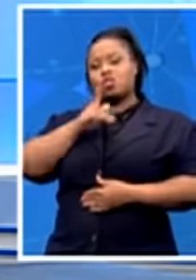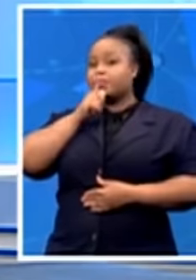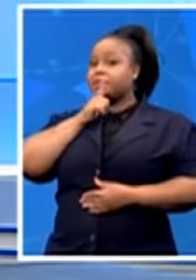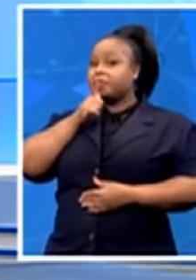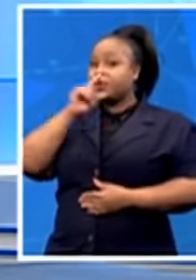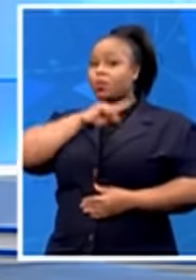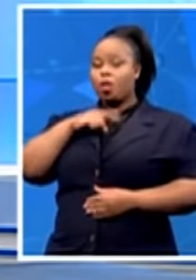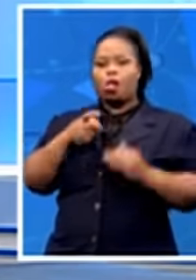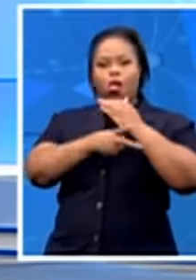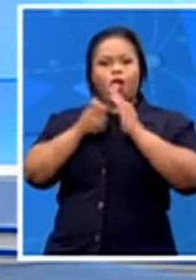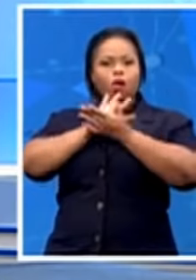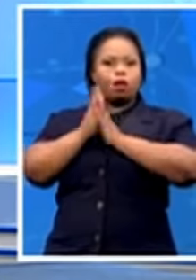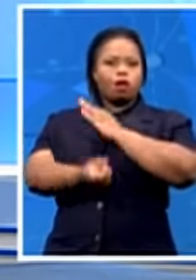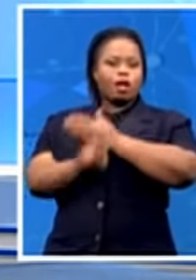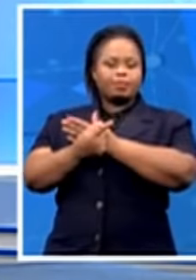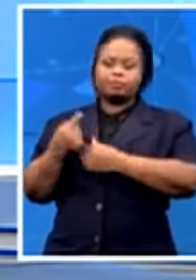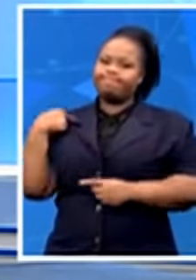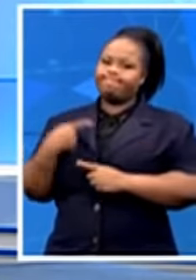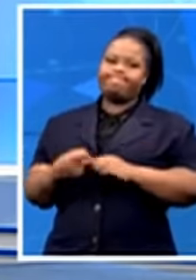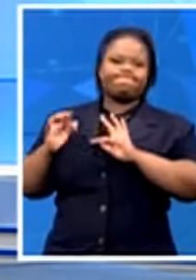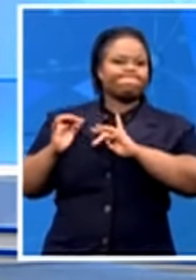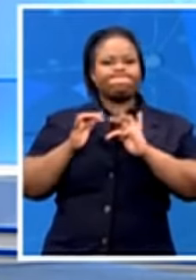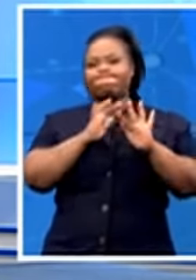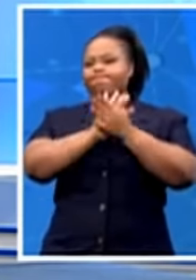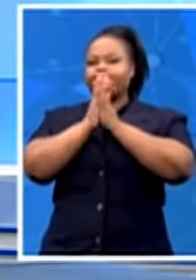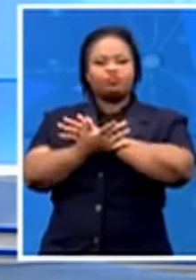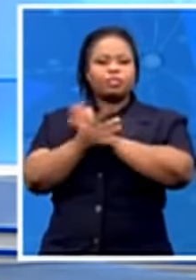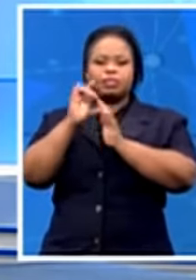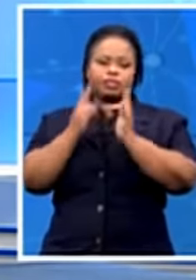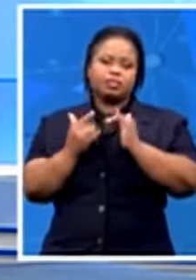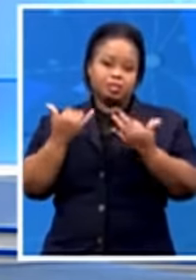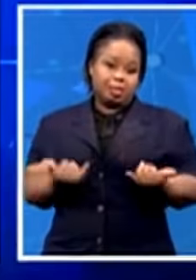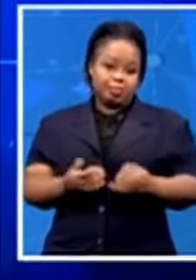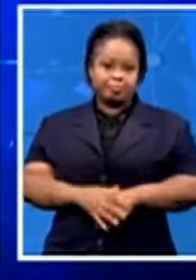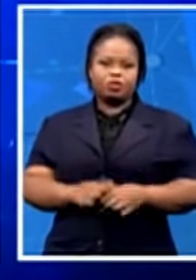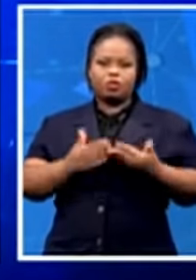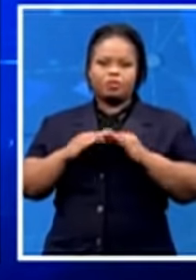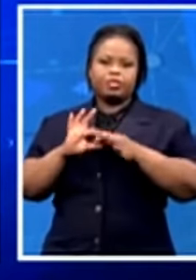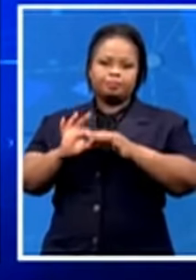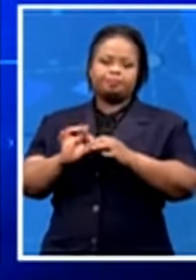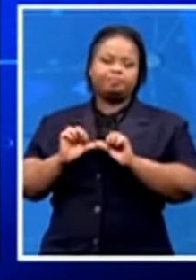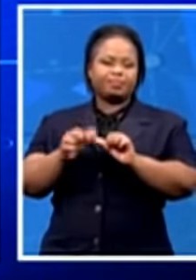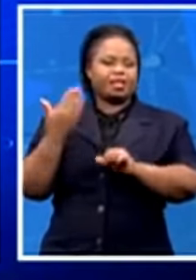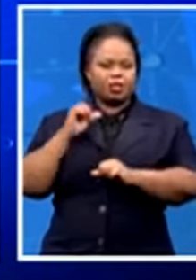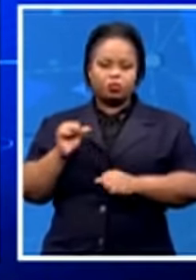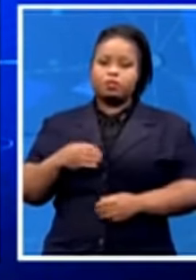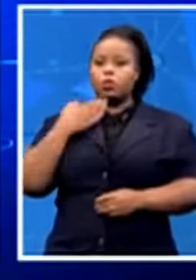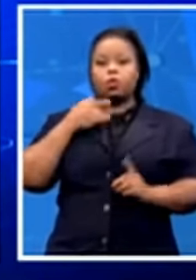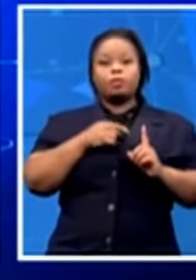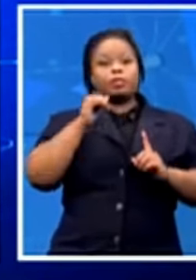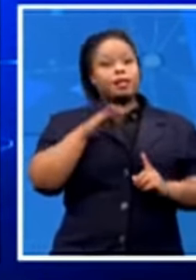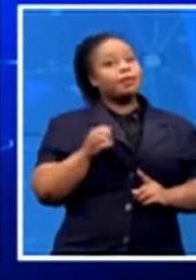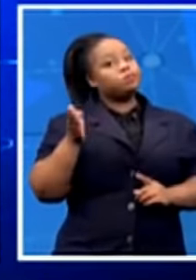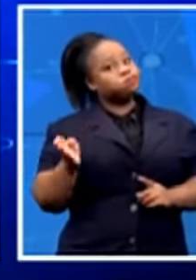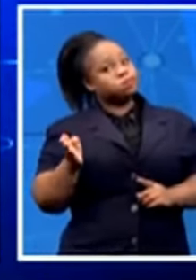unrest that has devastated the city and surrounding communities over the past week. Let's bring in Mark Kiketa Motlabe. He's live for us in Peter